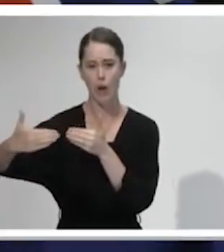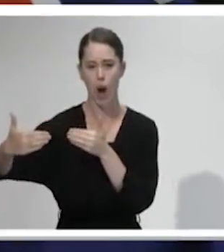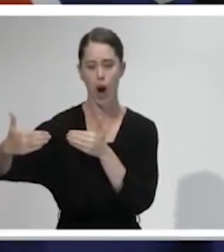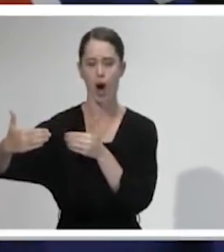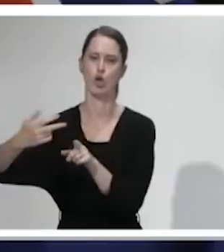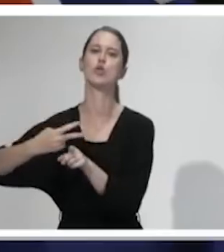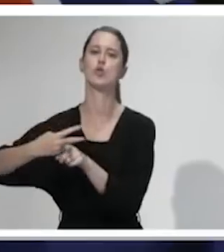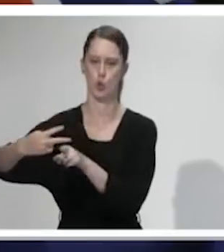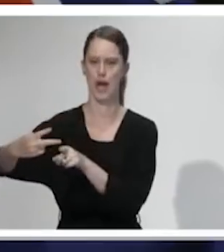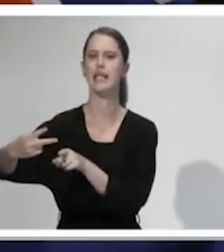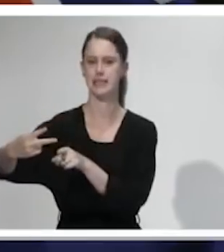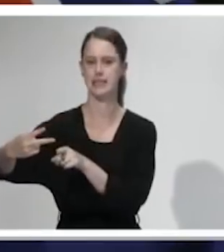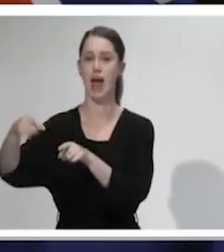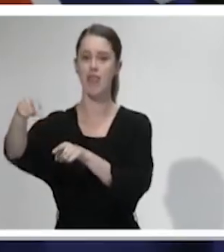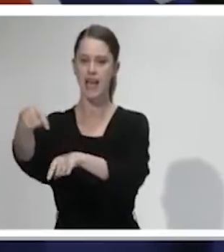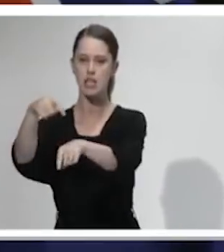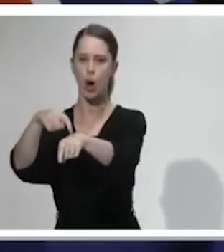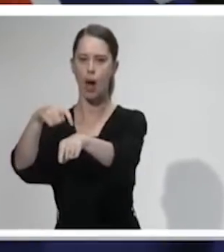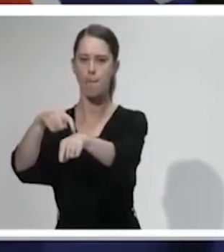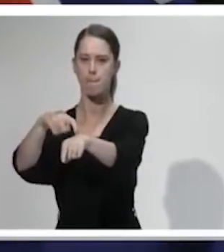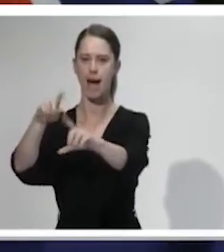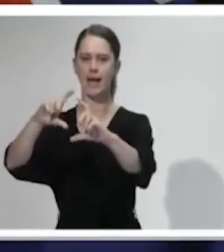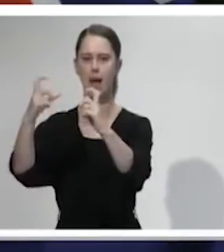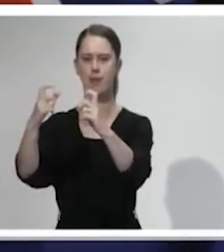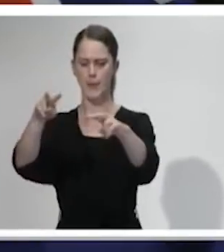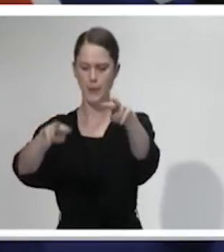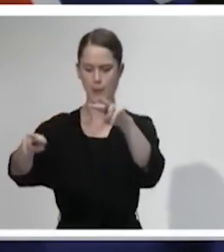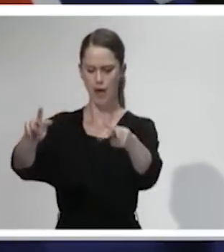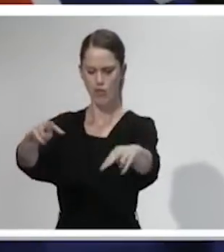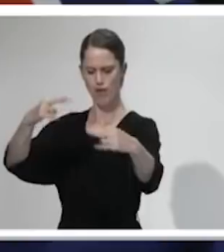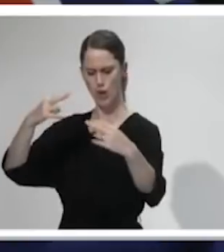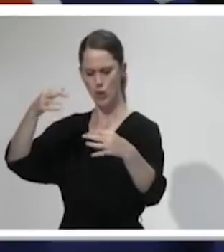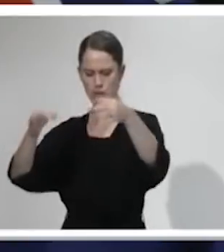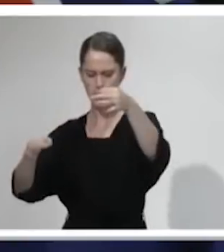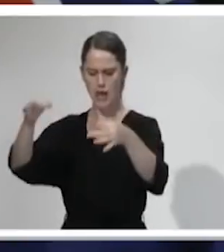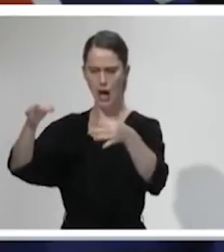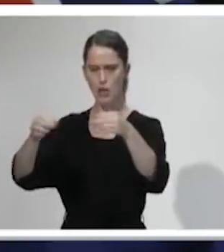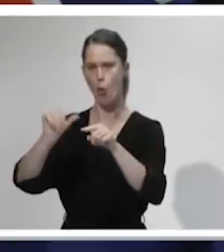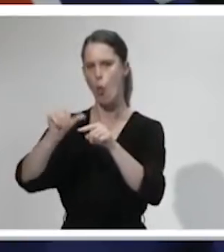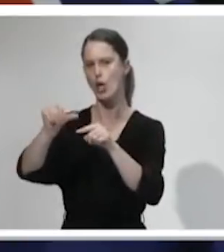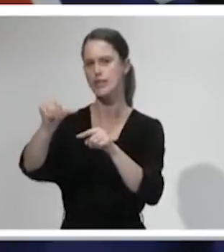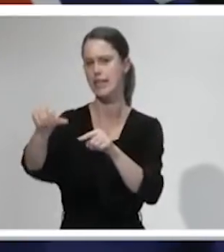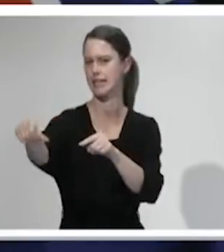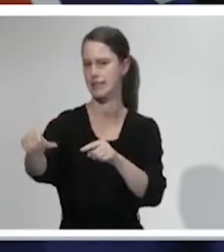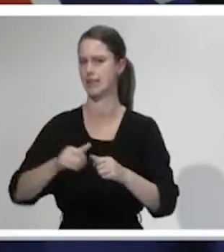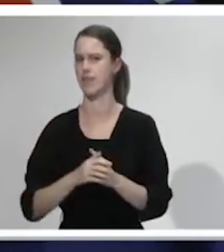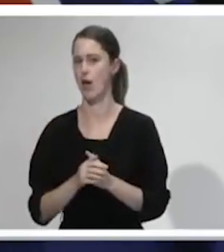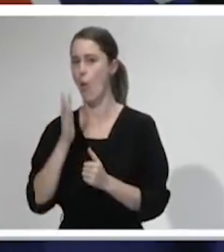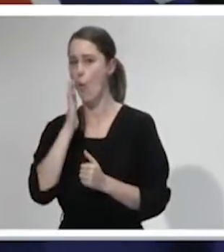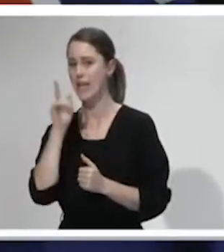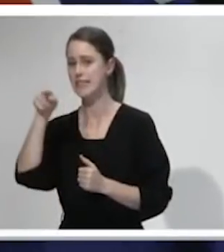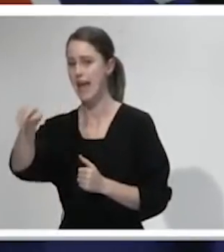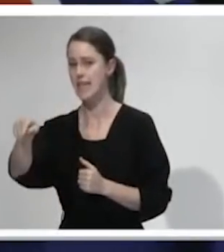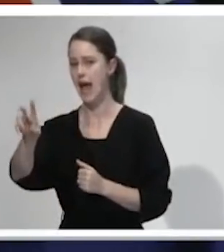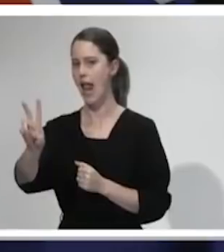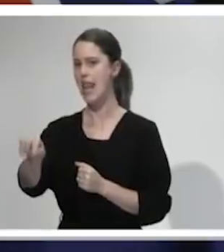two weeks before reviewing how we are tracking again and making further decisions at Cabinet on the 11th